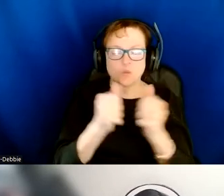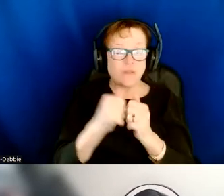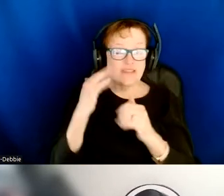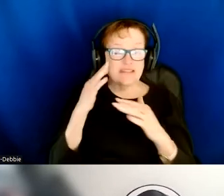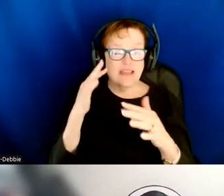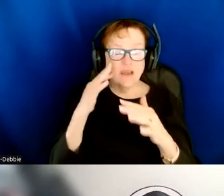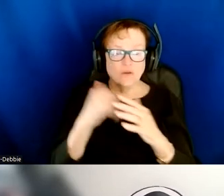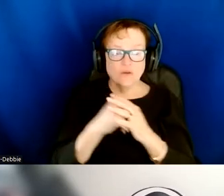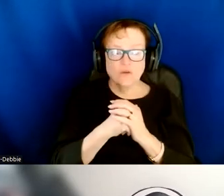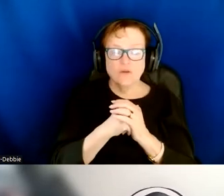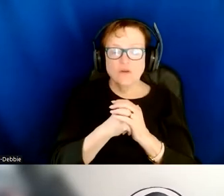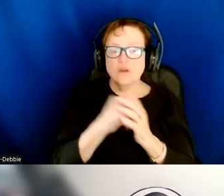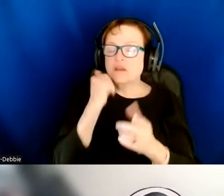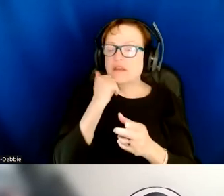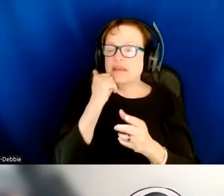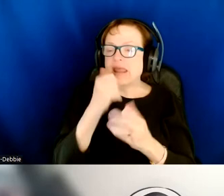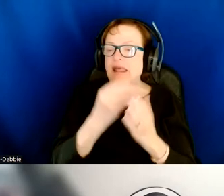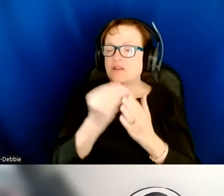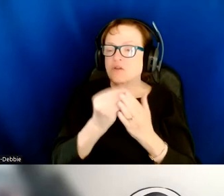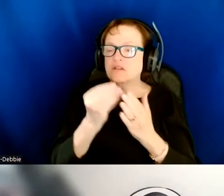Ethrium daily transactions chart.